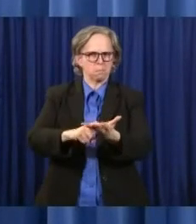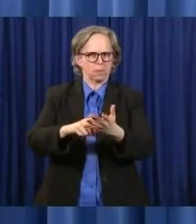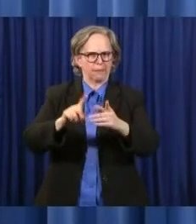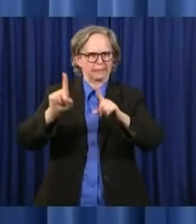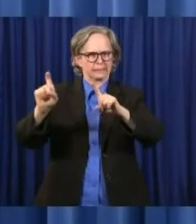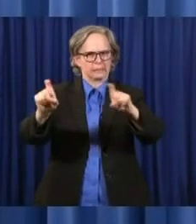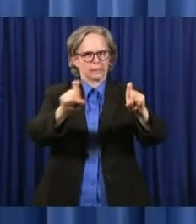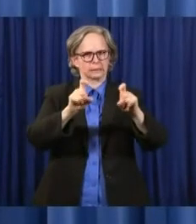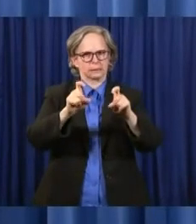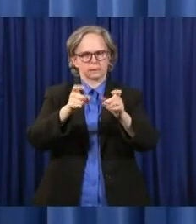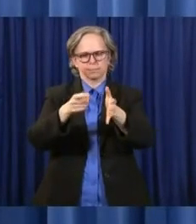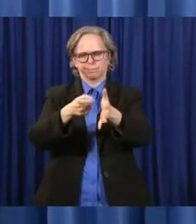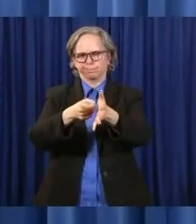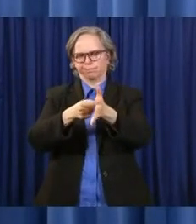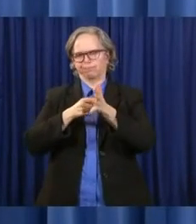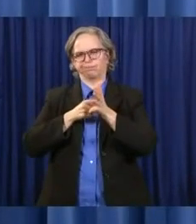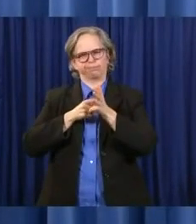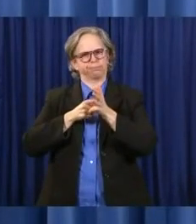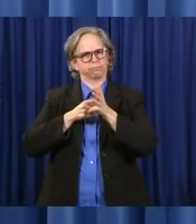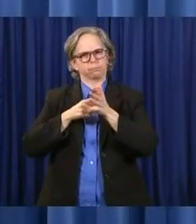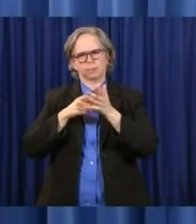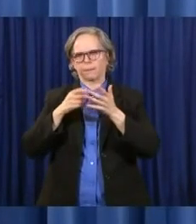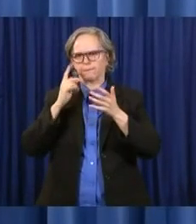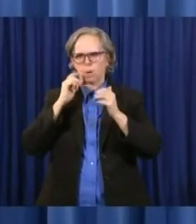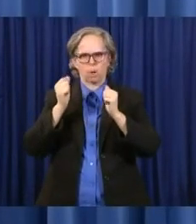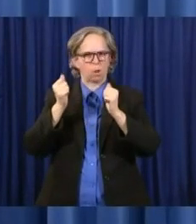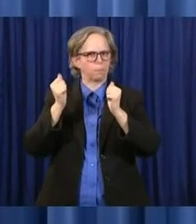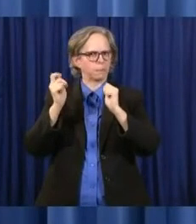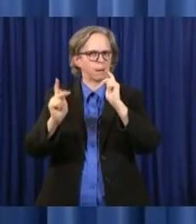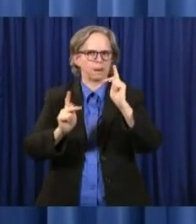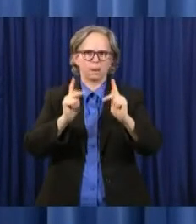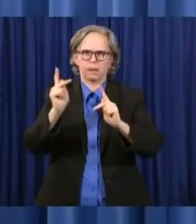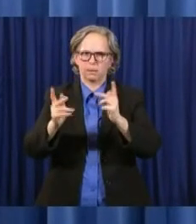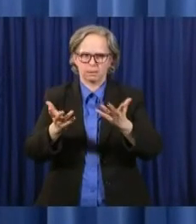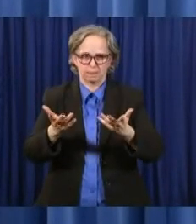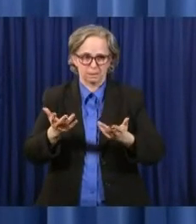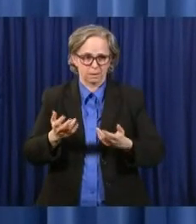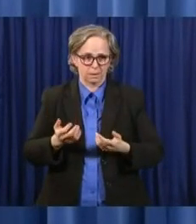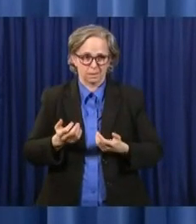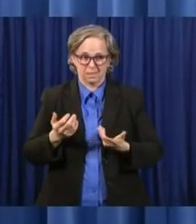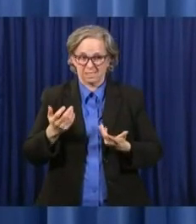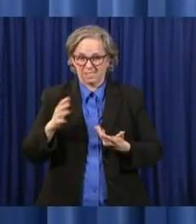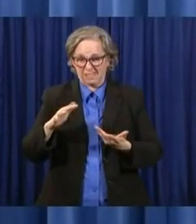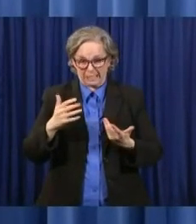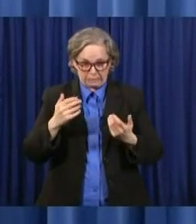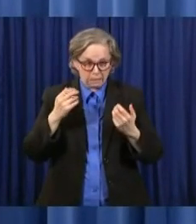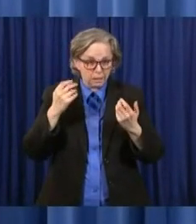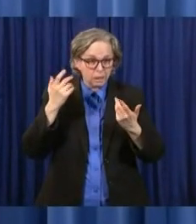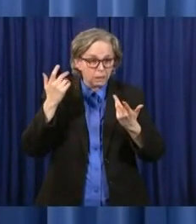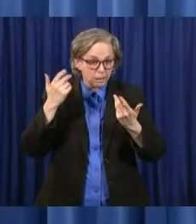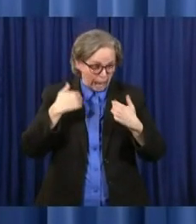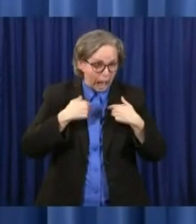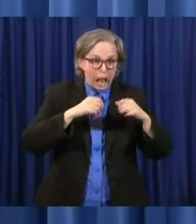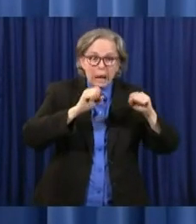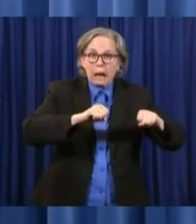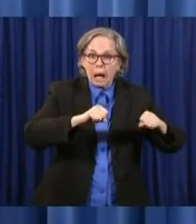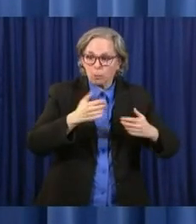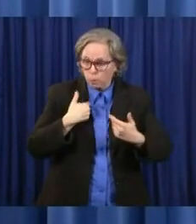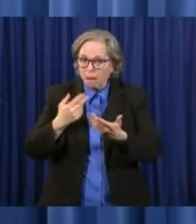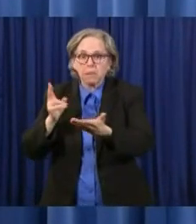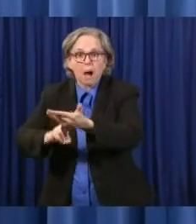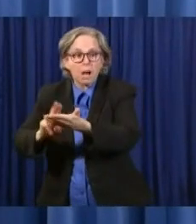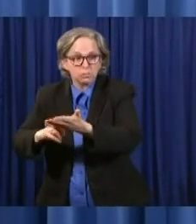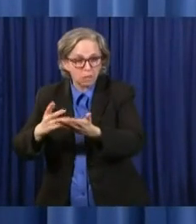move very quickly on testing. We have the ability today, we have the contract, and we are starting to stand up